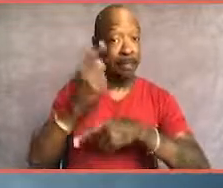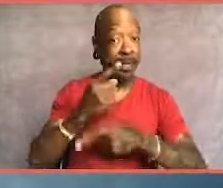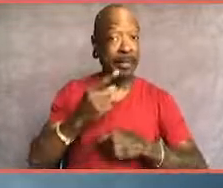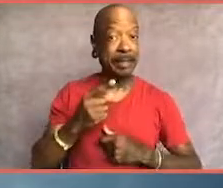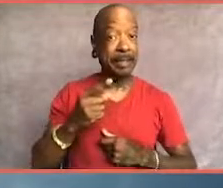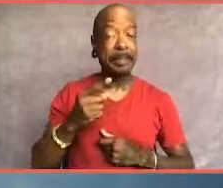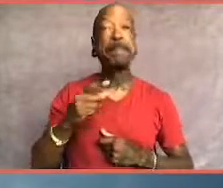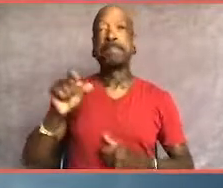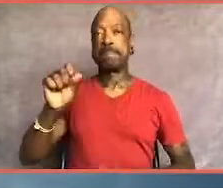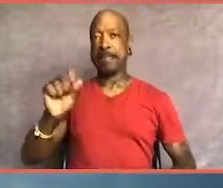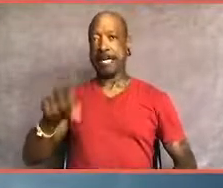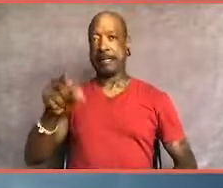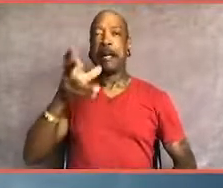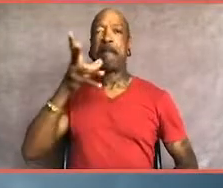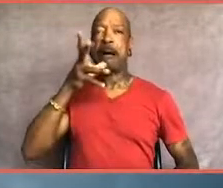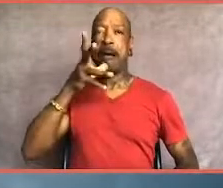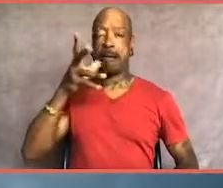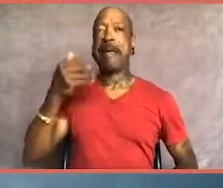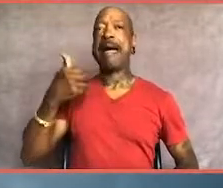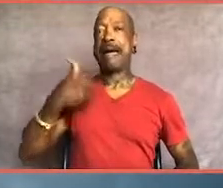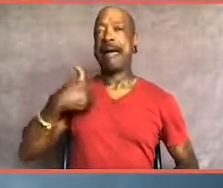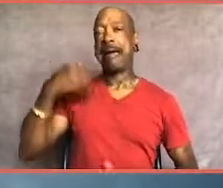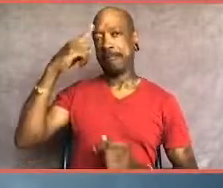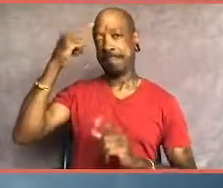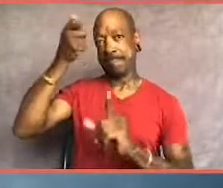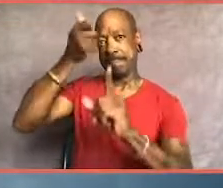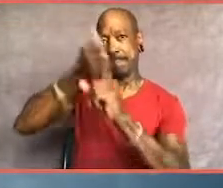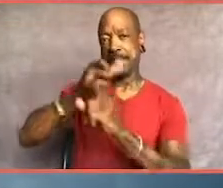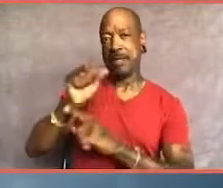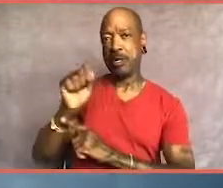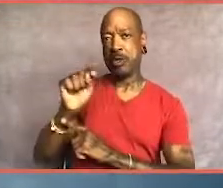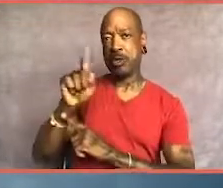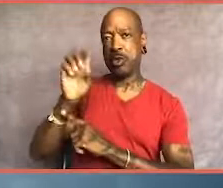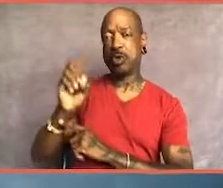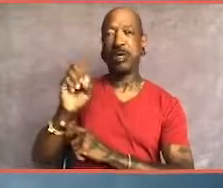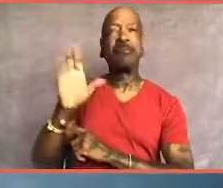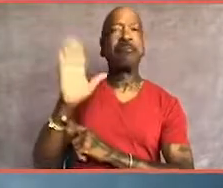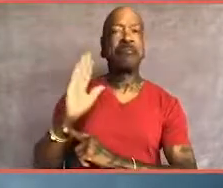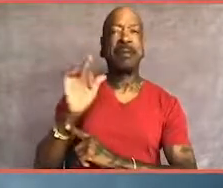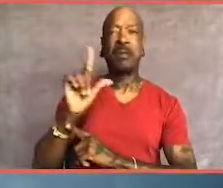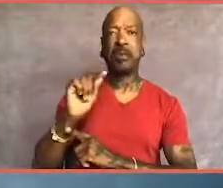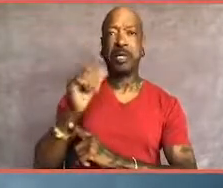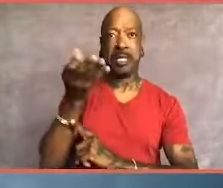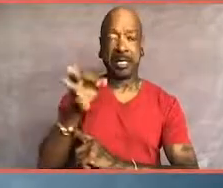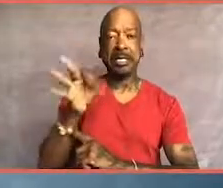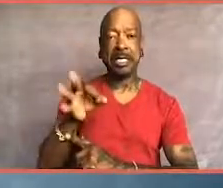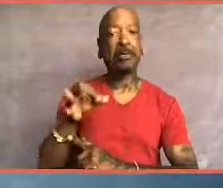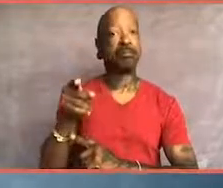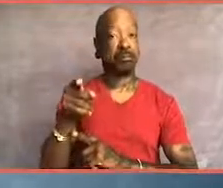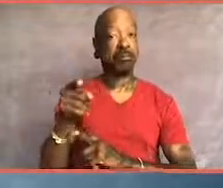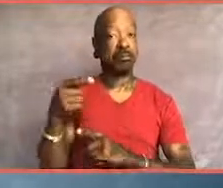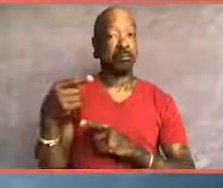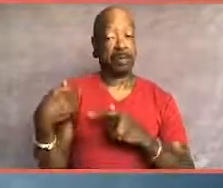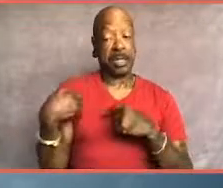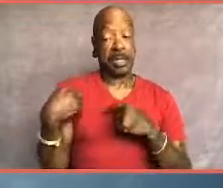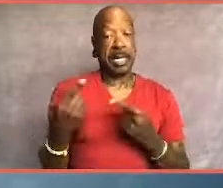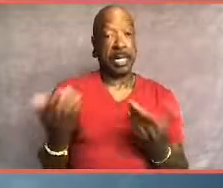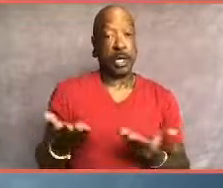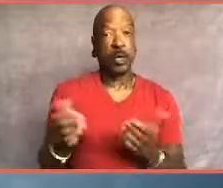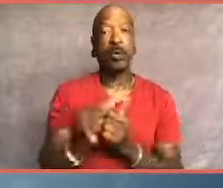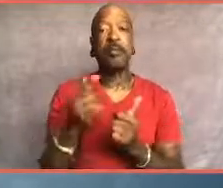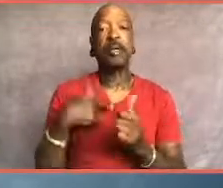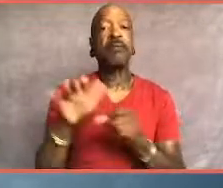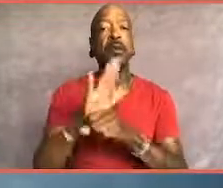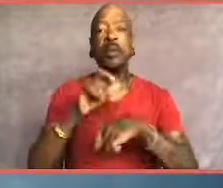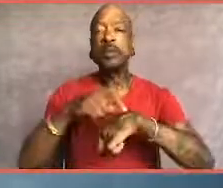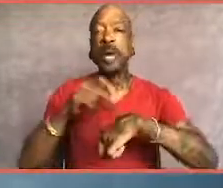She had a stroke in September 2019, and she's been here with me full-time since